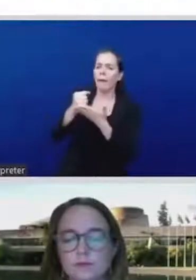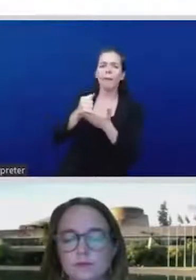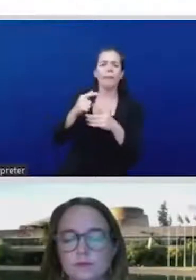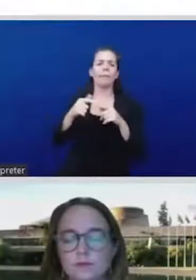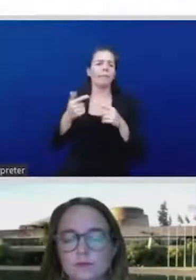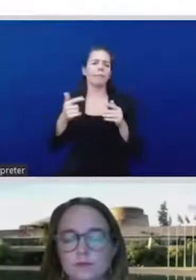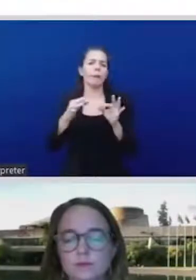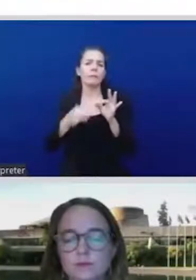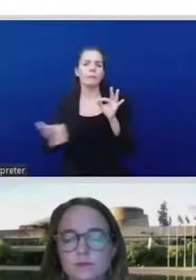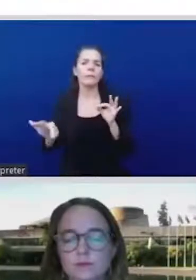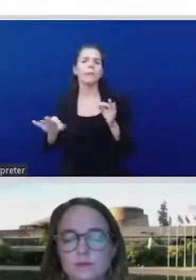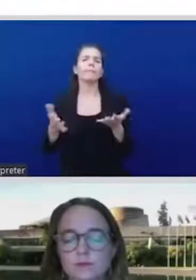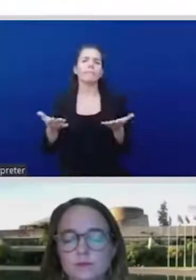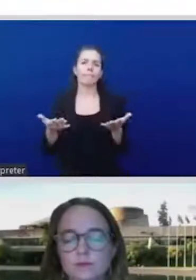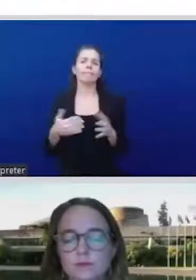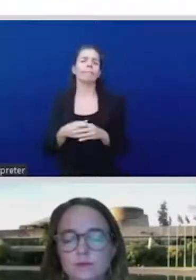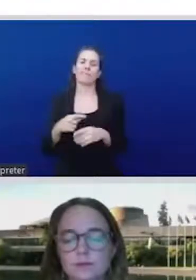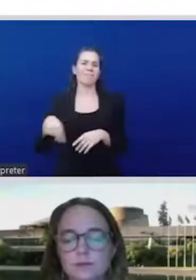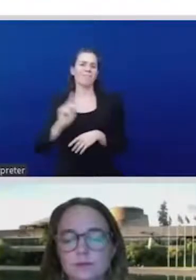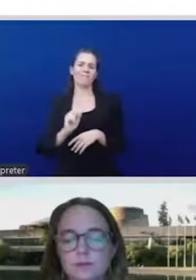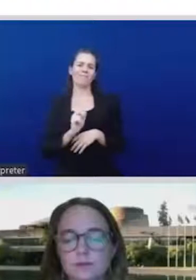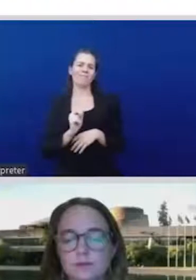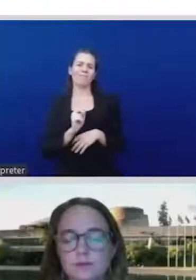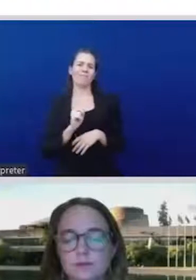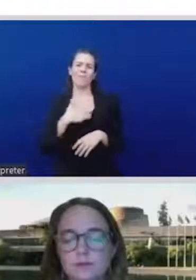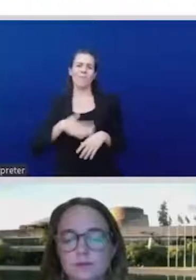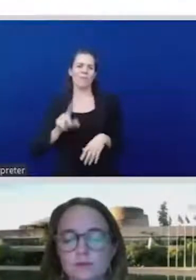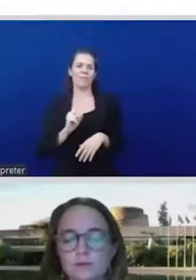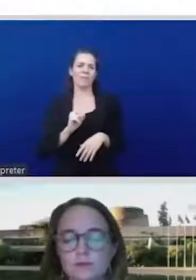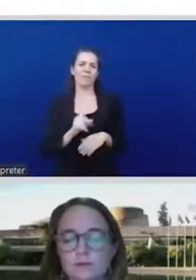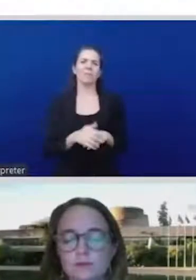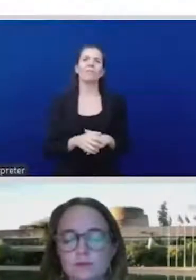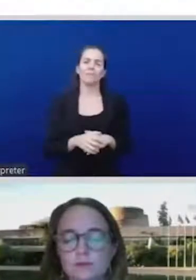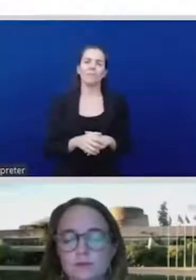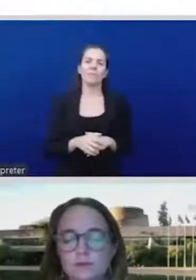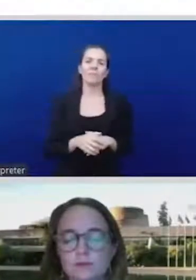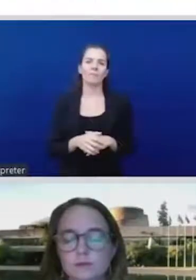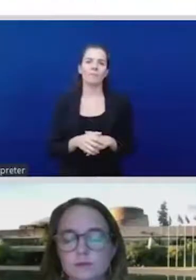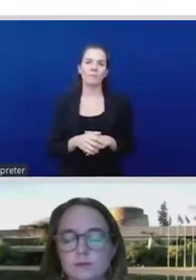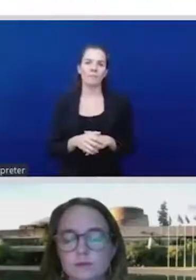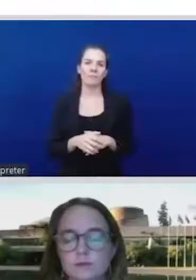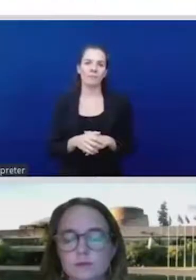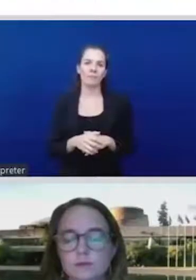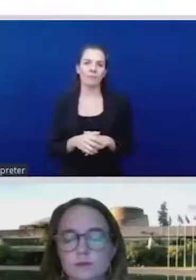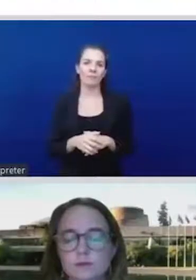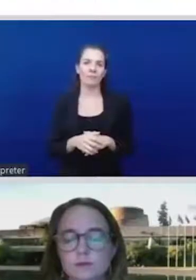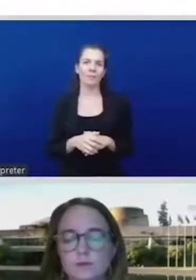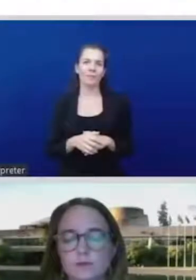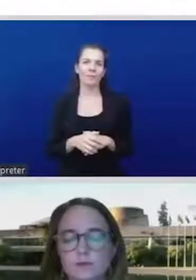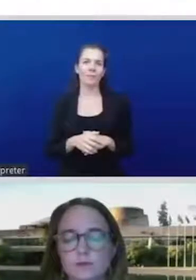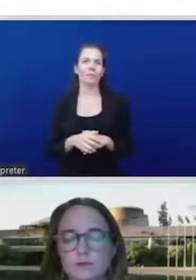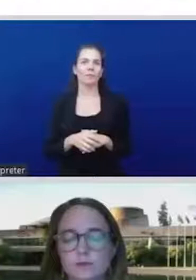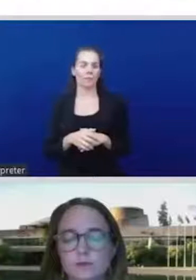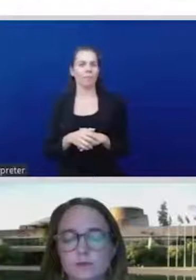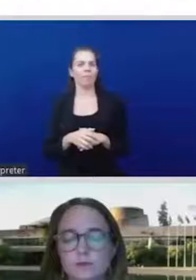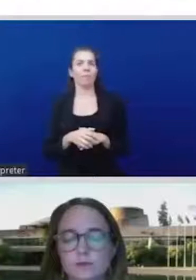same extent in the developing world. And that's a very big difference, which means that where you live now matters so much more than